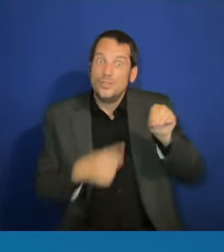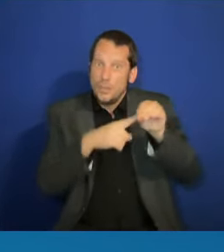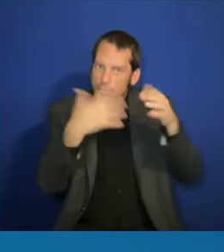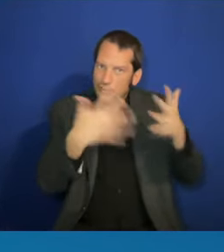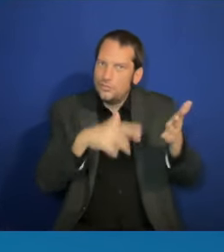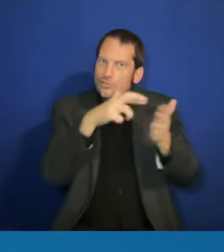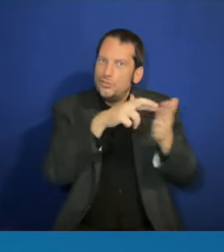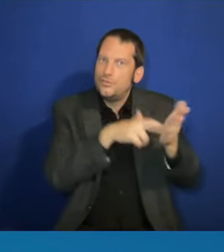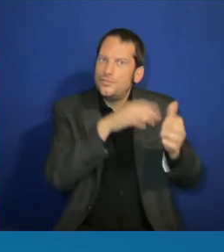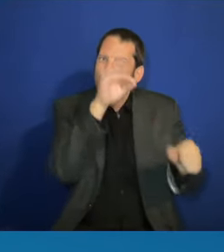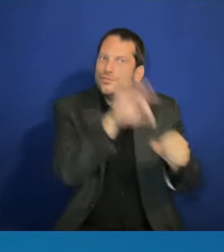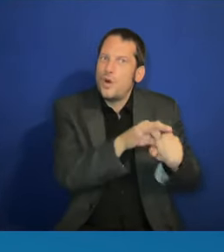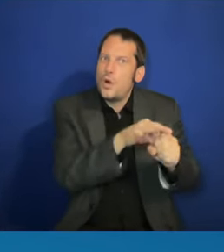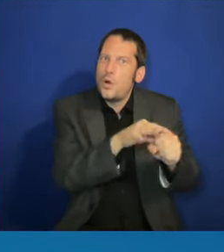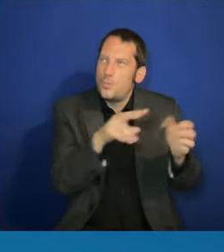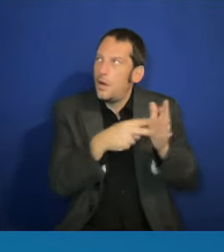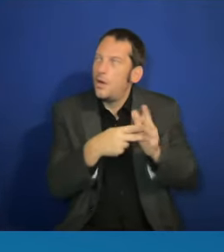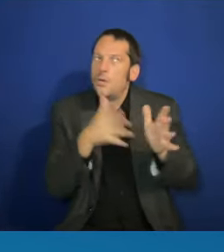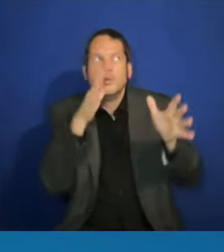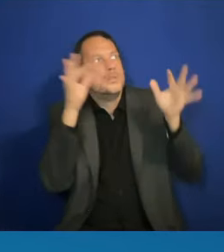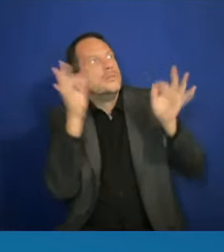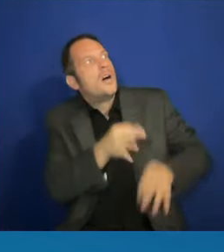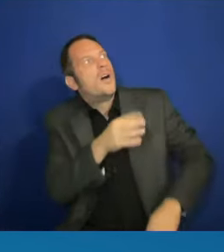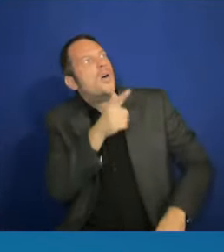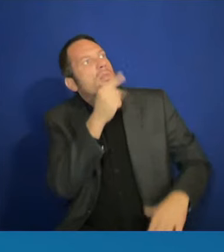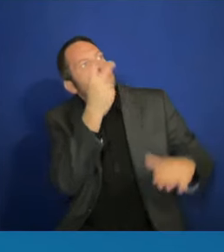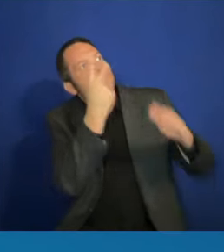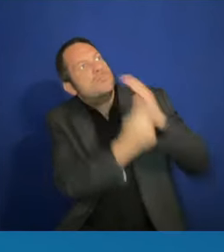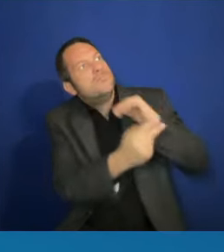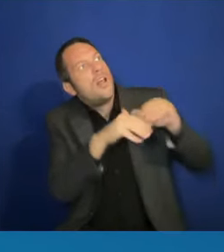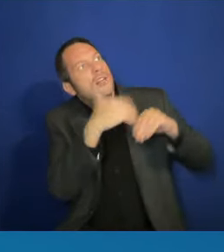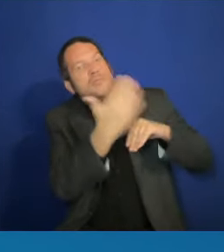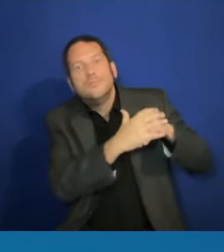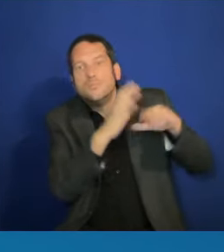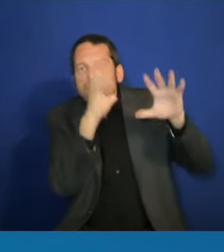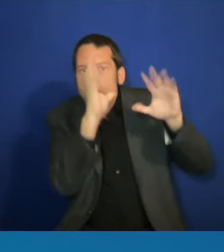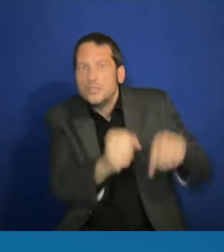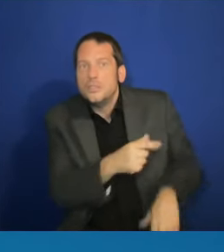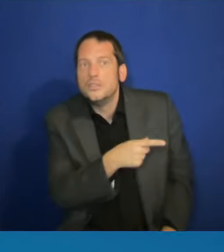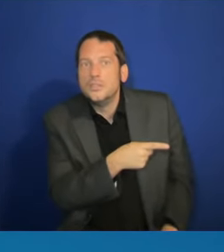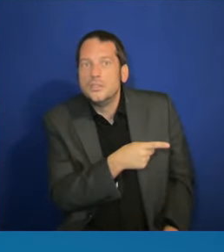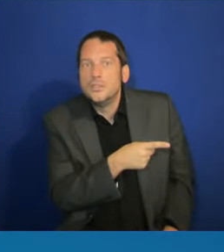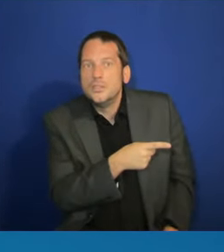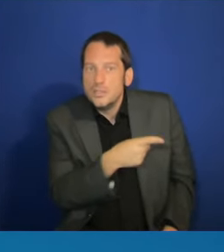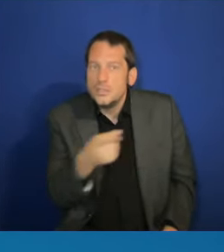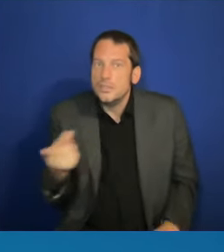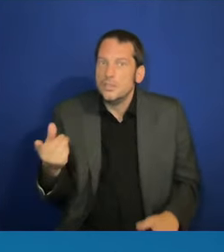election, and you're giving us the self-worth that we deserve by being here. Thank you. Thank you.